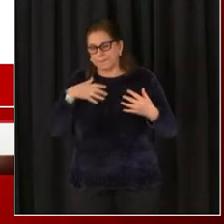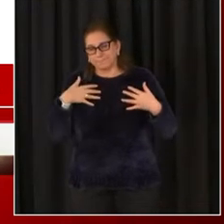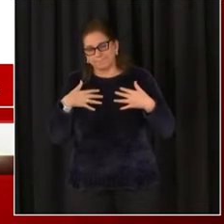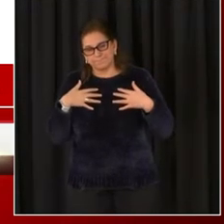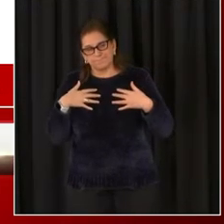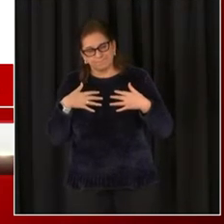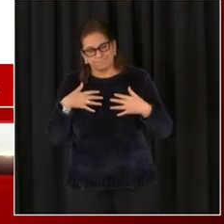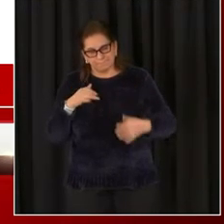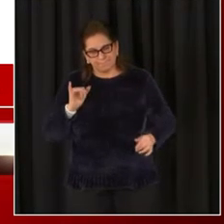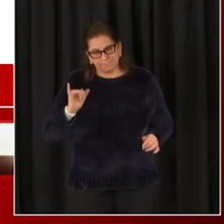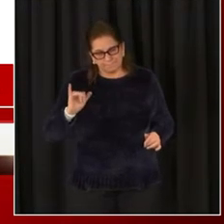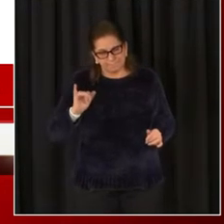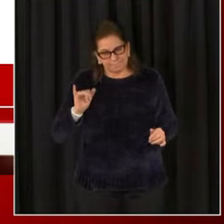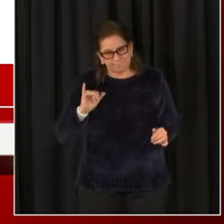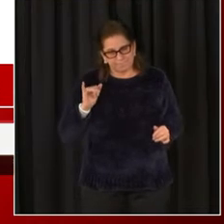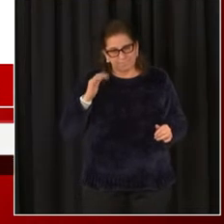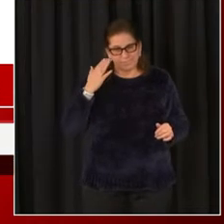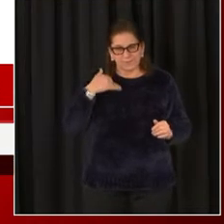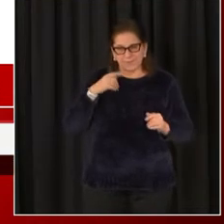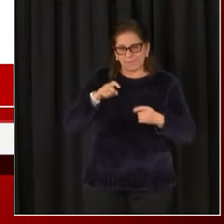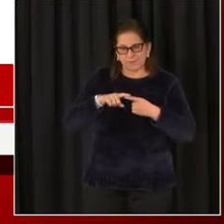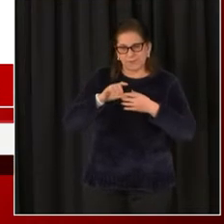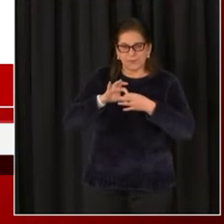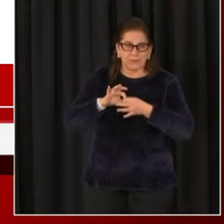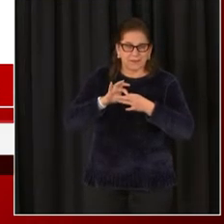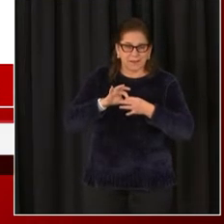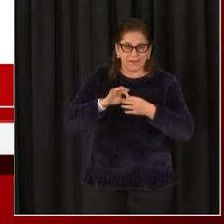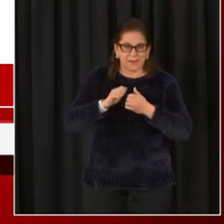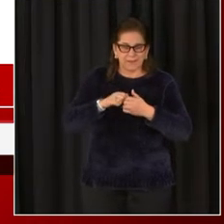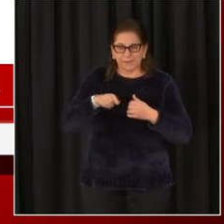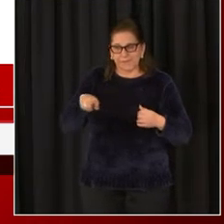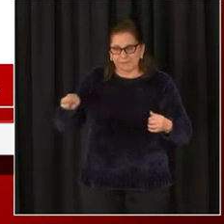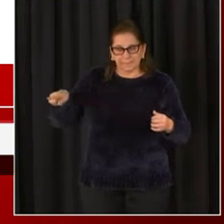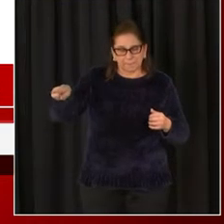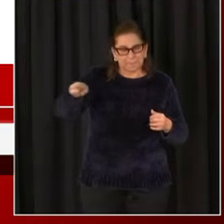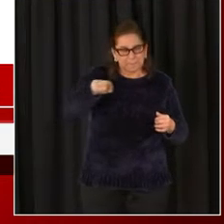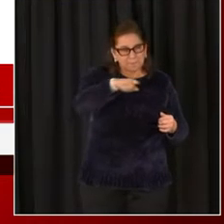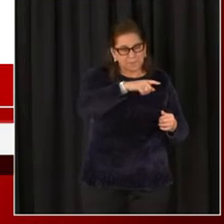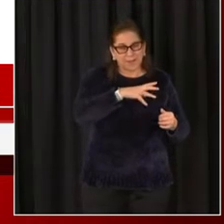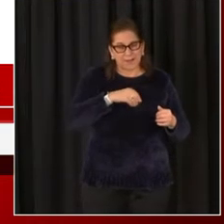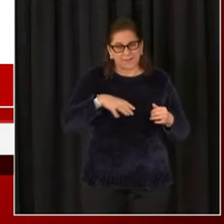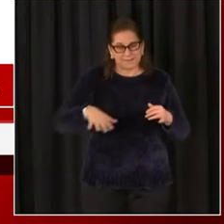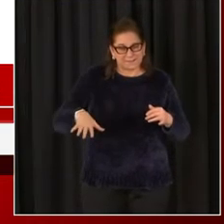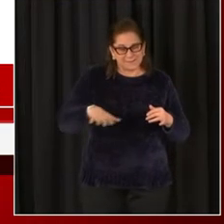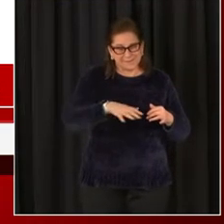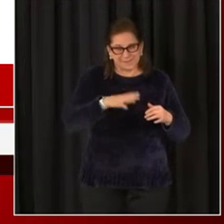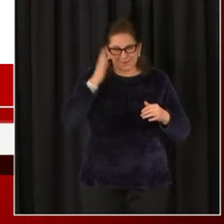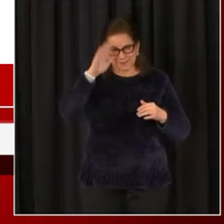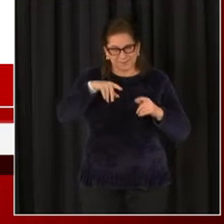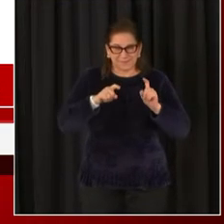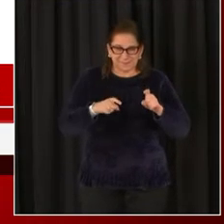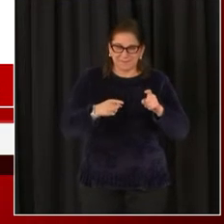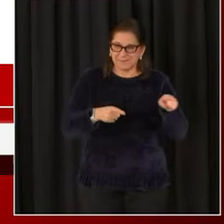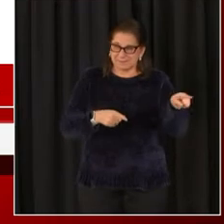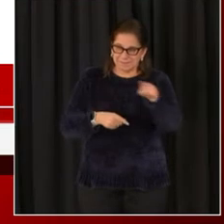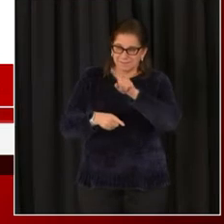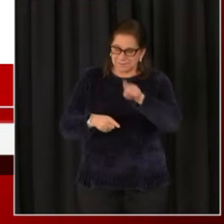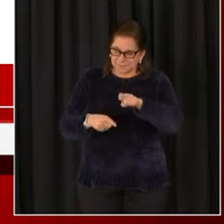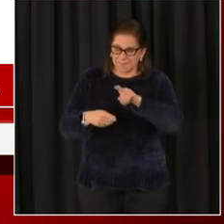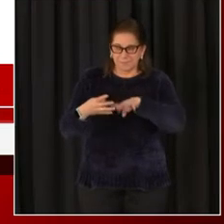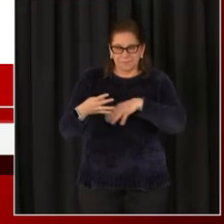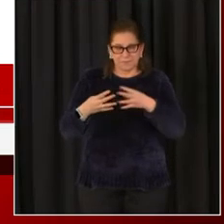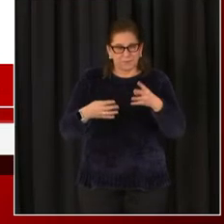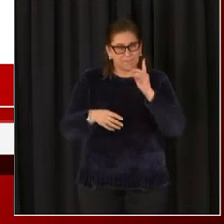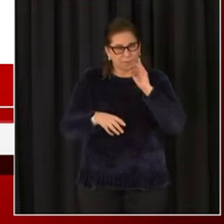sites because of the coordination that is required for scheduling their transport. So we've identified these 14 properties that